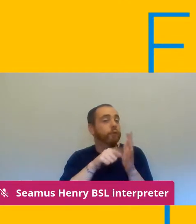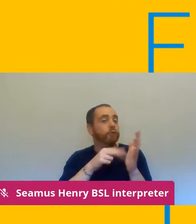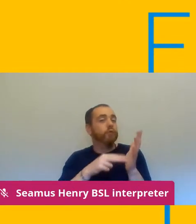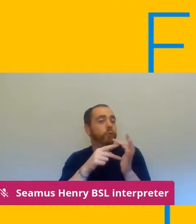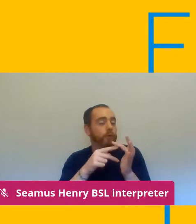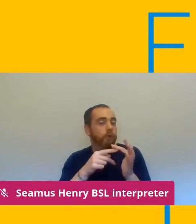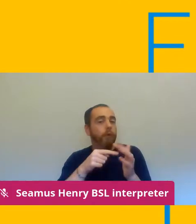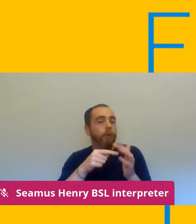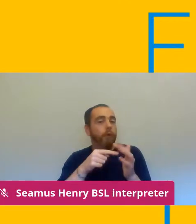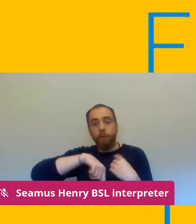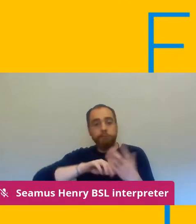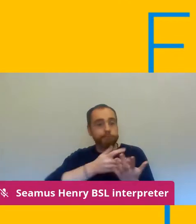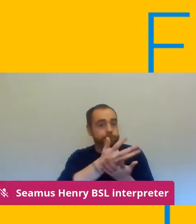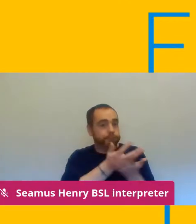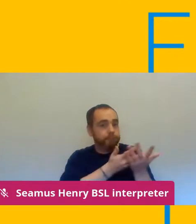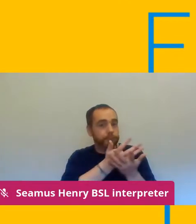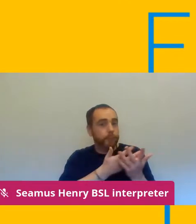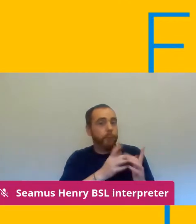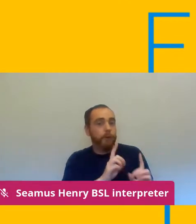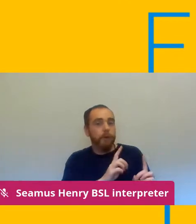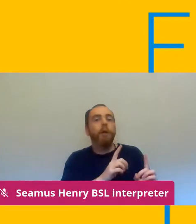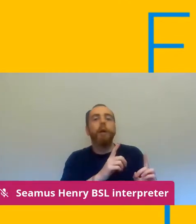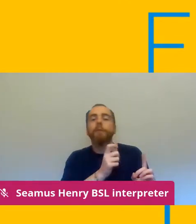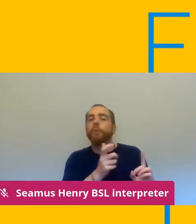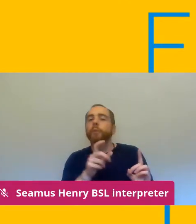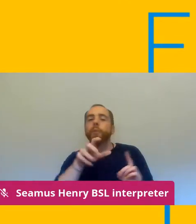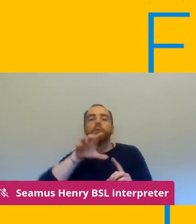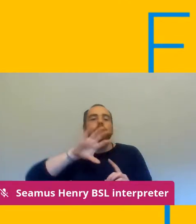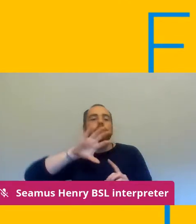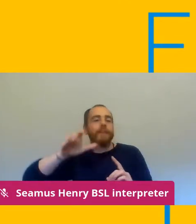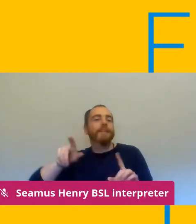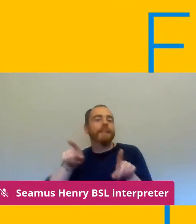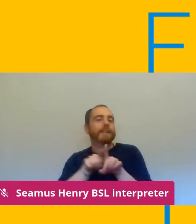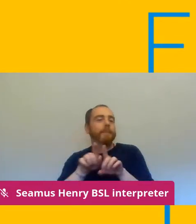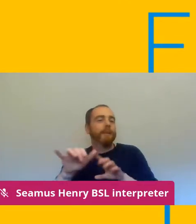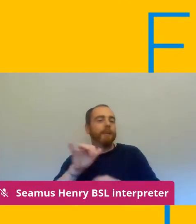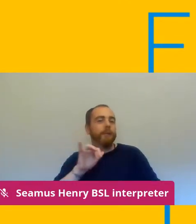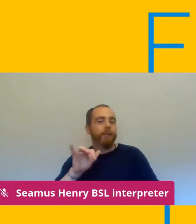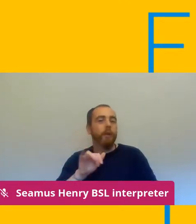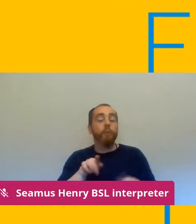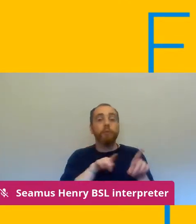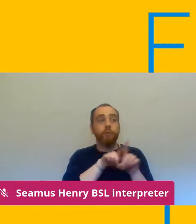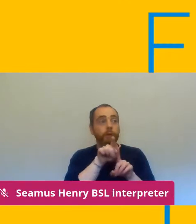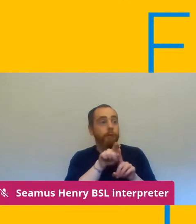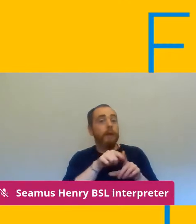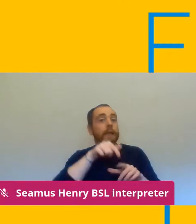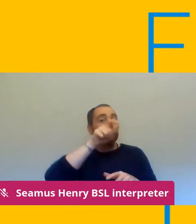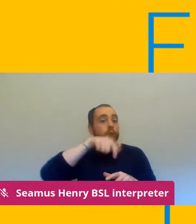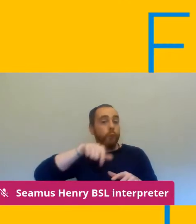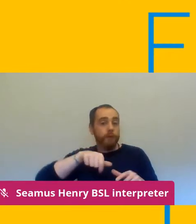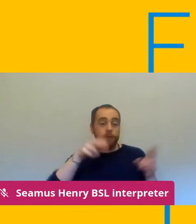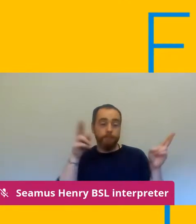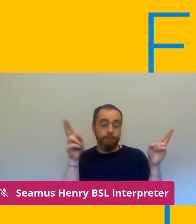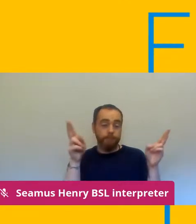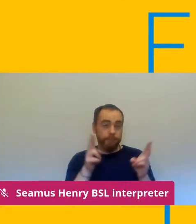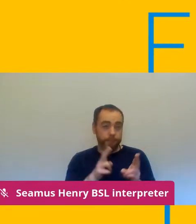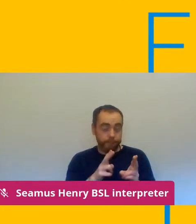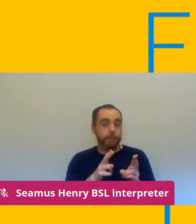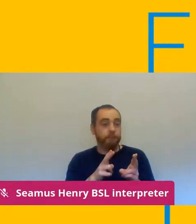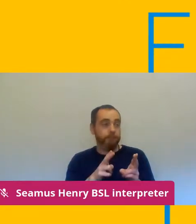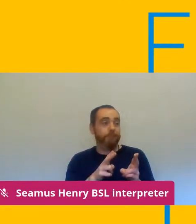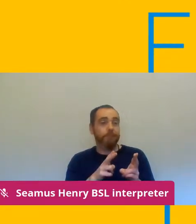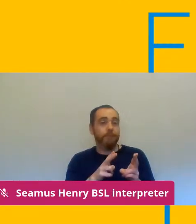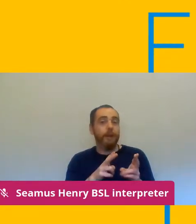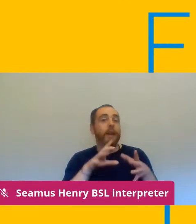and i understand have been taken in some other regions was to reduce numbers of students as low as we could at the time on the basis of an